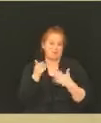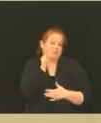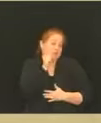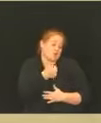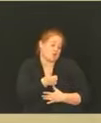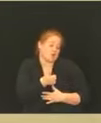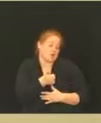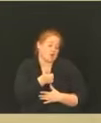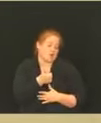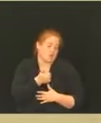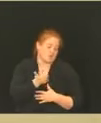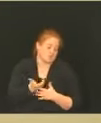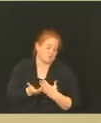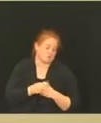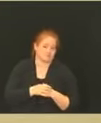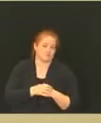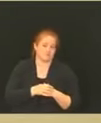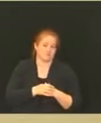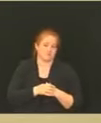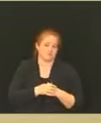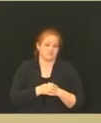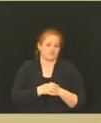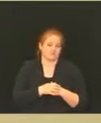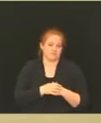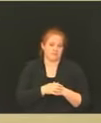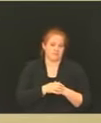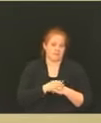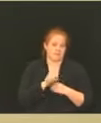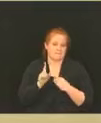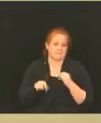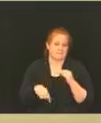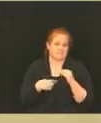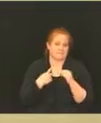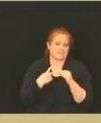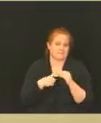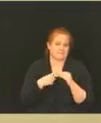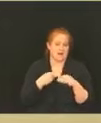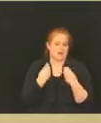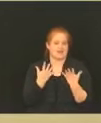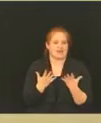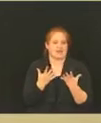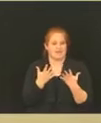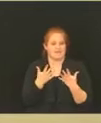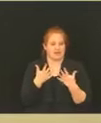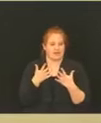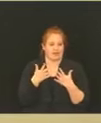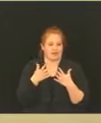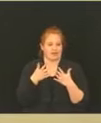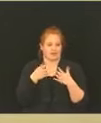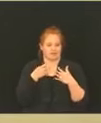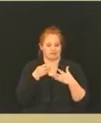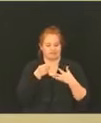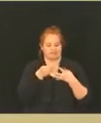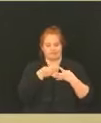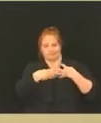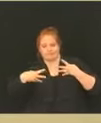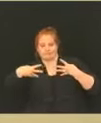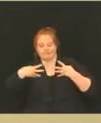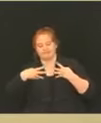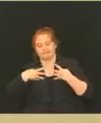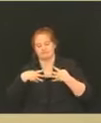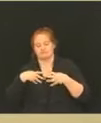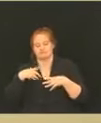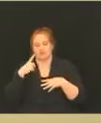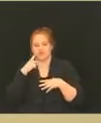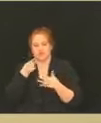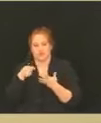about giving an opportunity for a subset, again, based on the number of vaccines that we have to